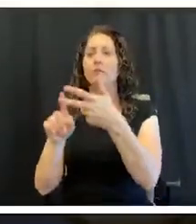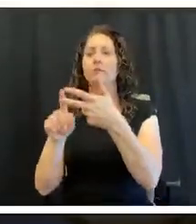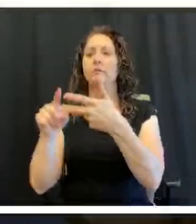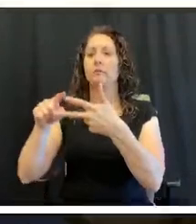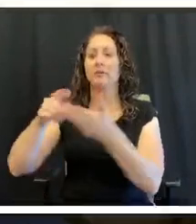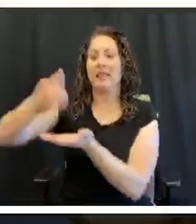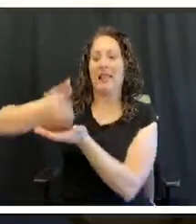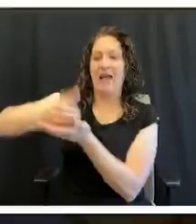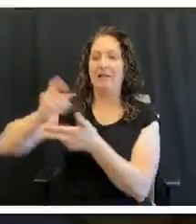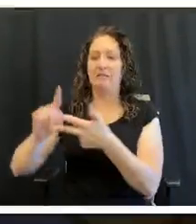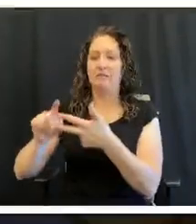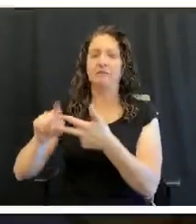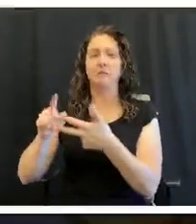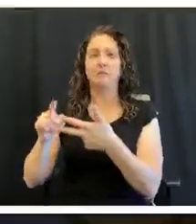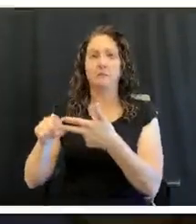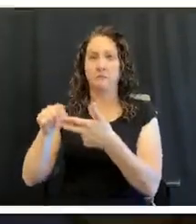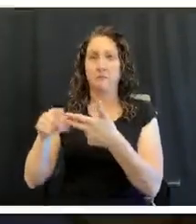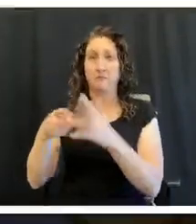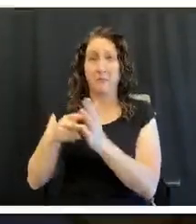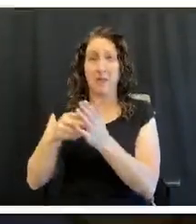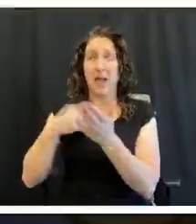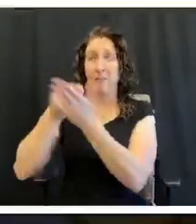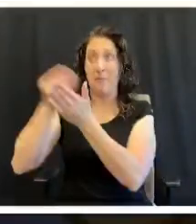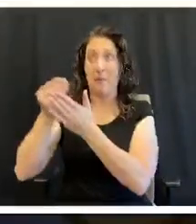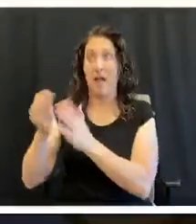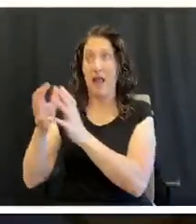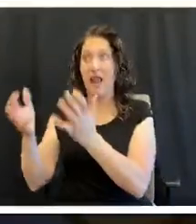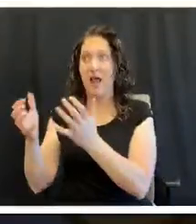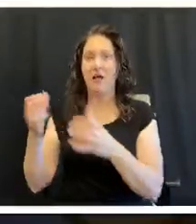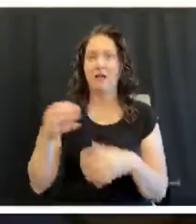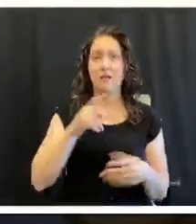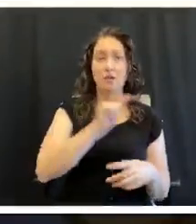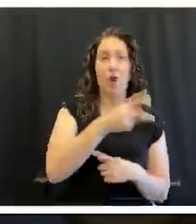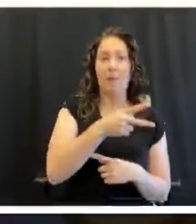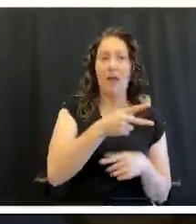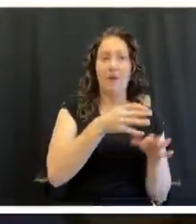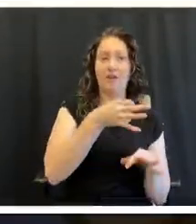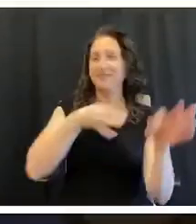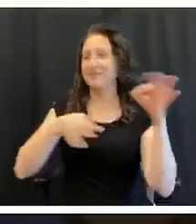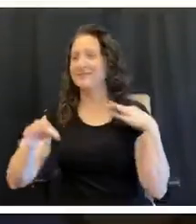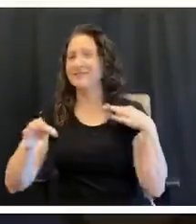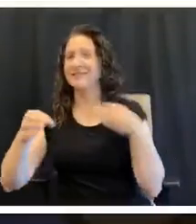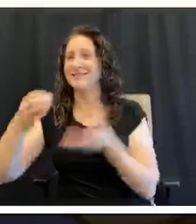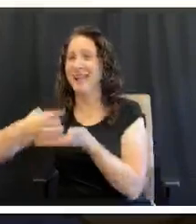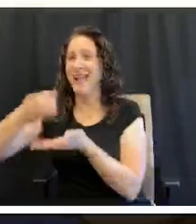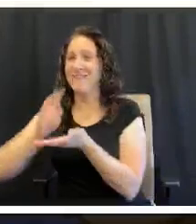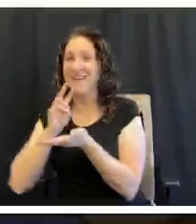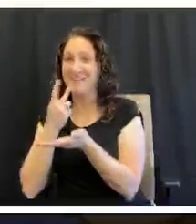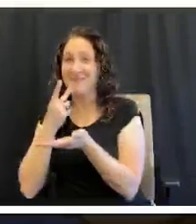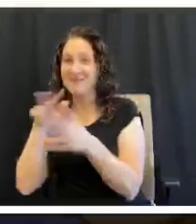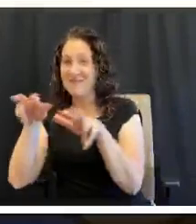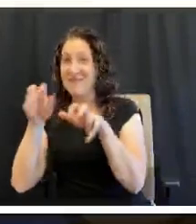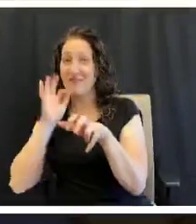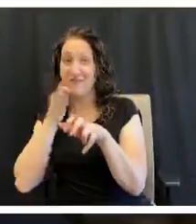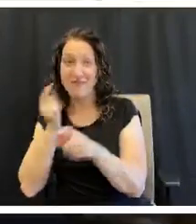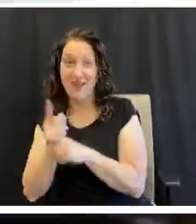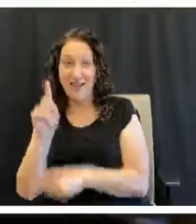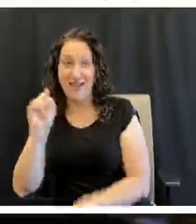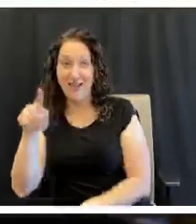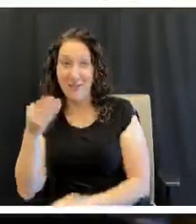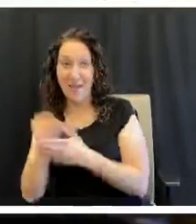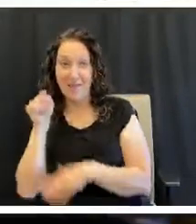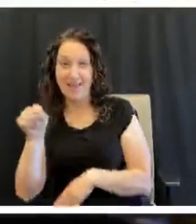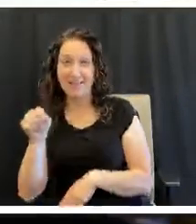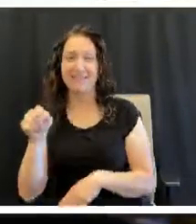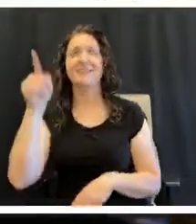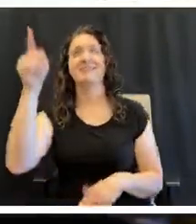things that we should maybe stock up on instead of buying toilet paper, maybe buy canned vegetables and frozen fruits, right? Well,